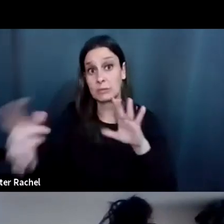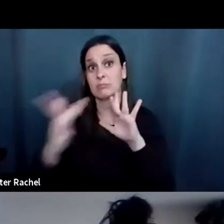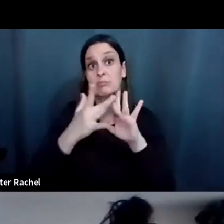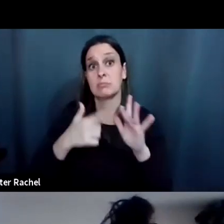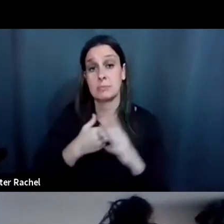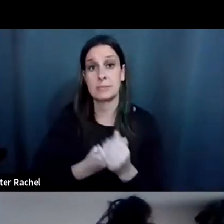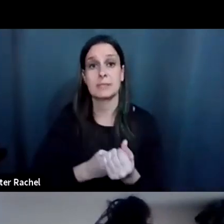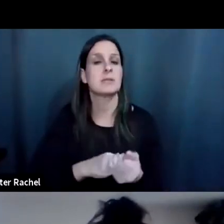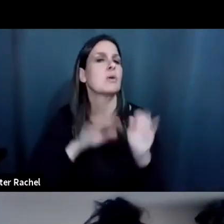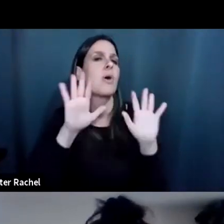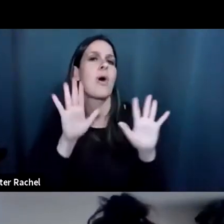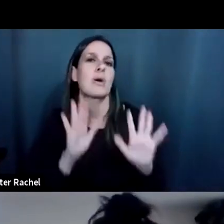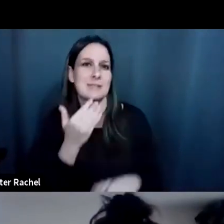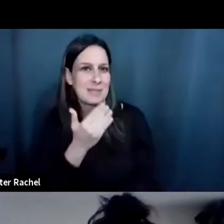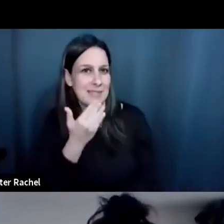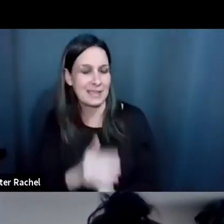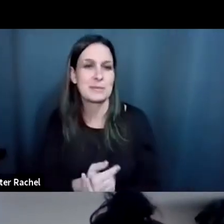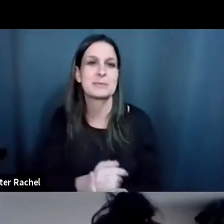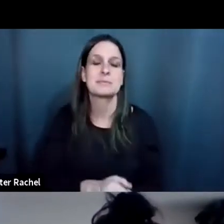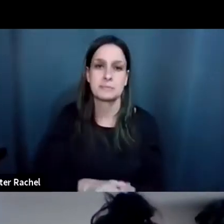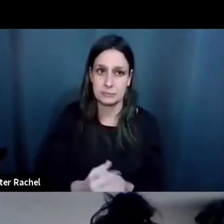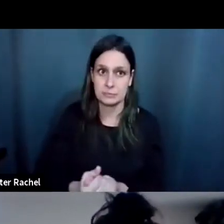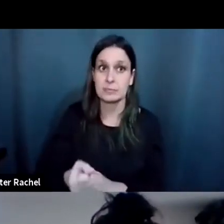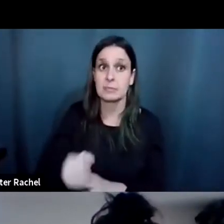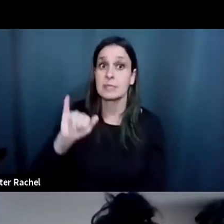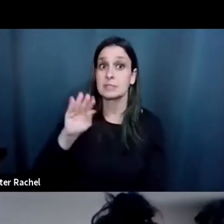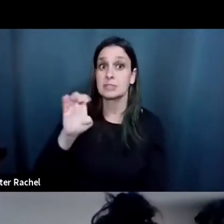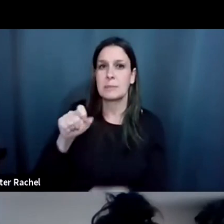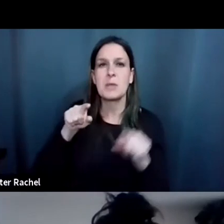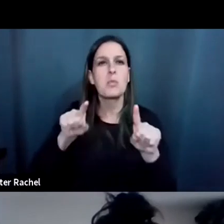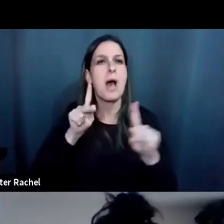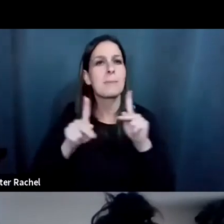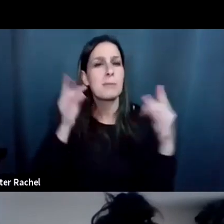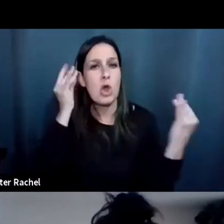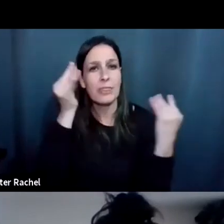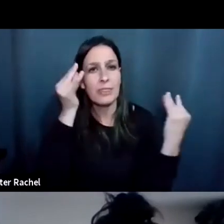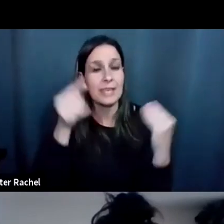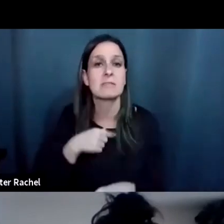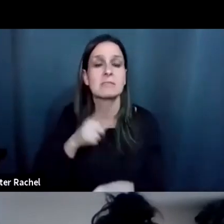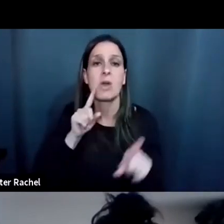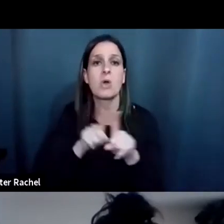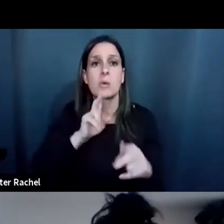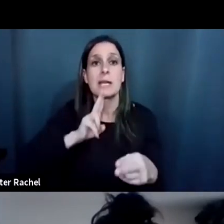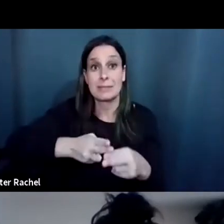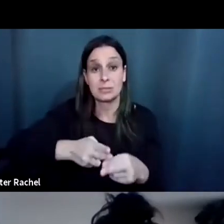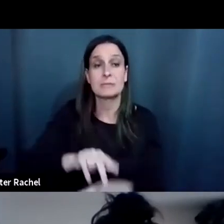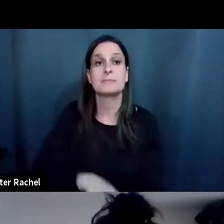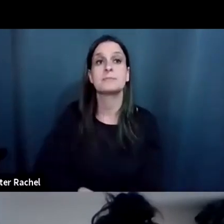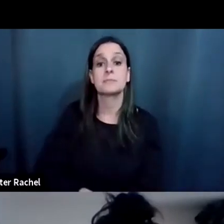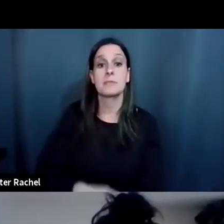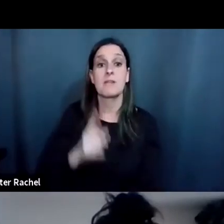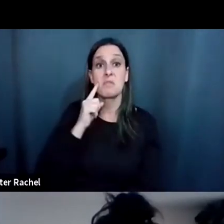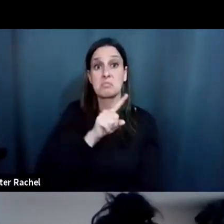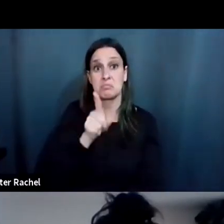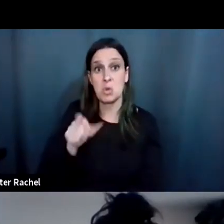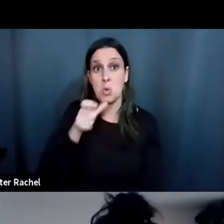Oh, that's awesome. Thank you. And while you're, while folks are thinking, I'll just also mention that for, for those that